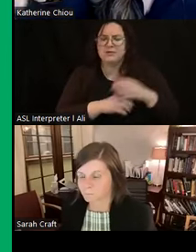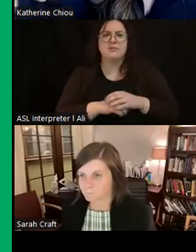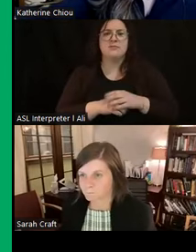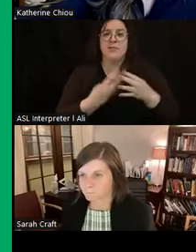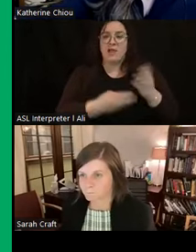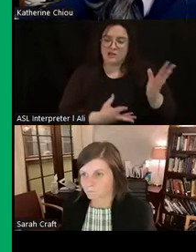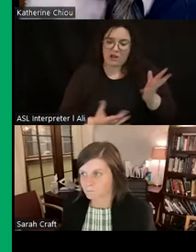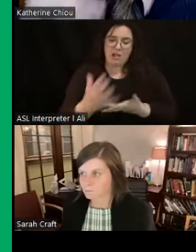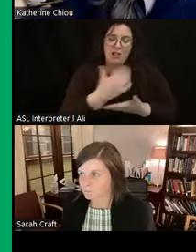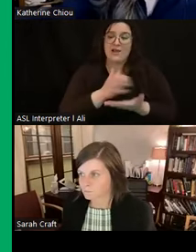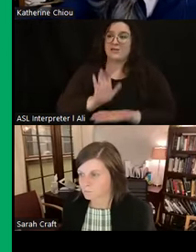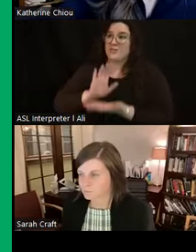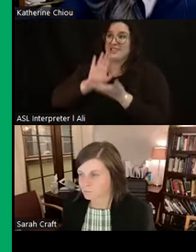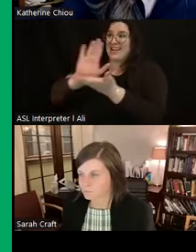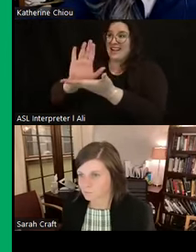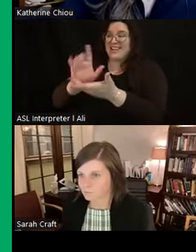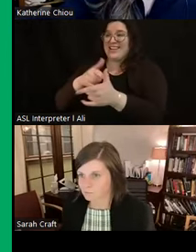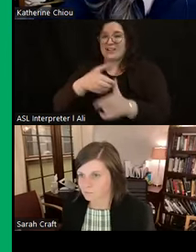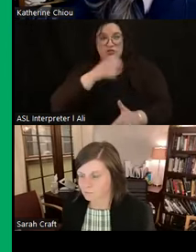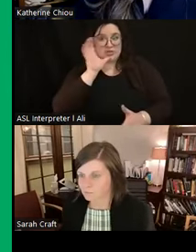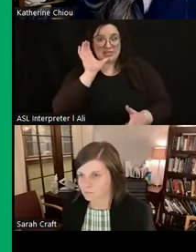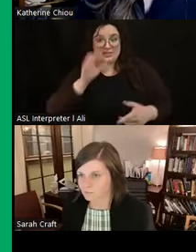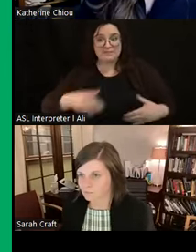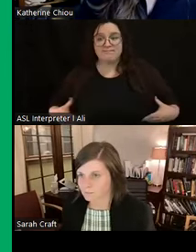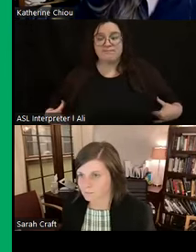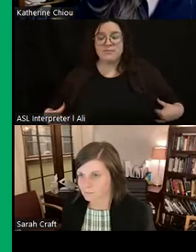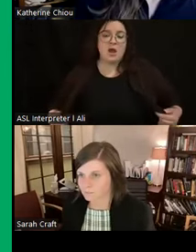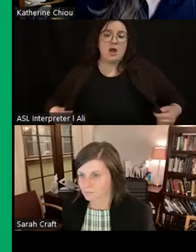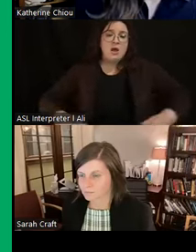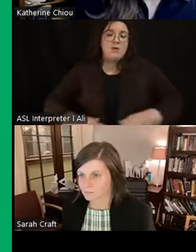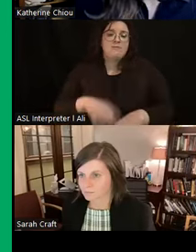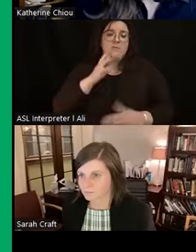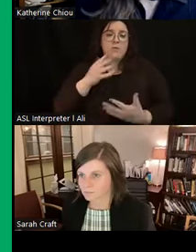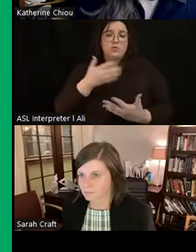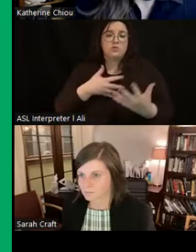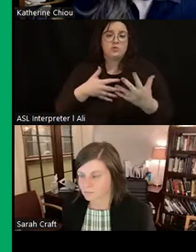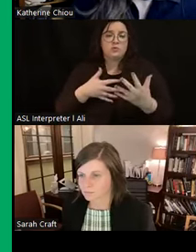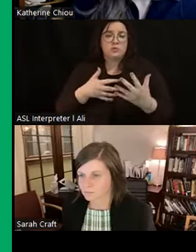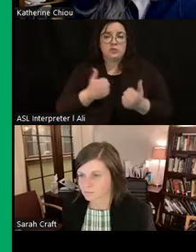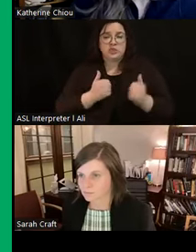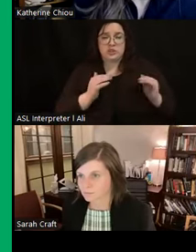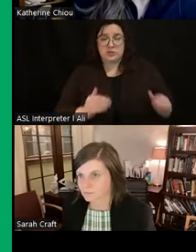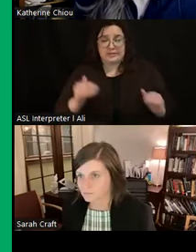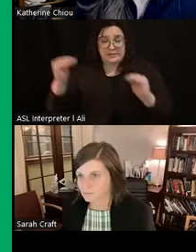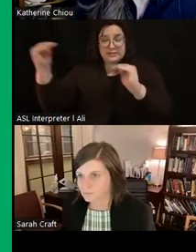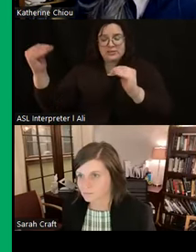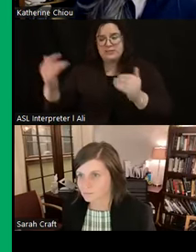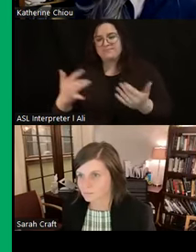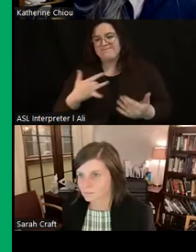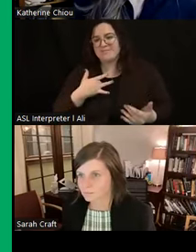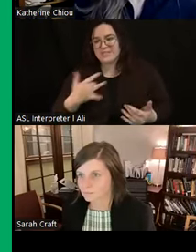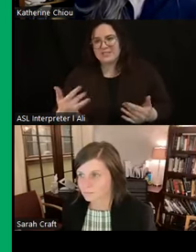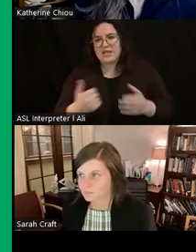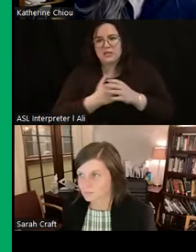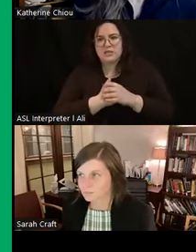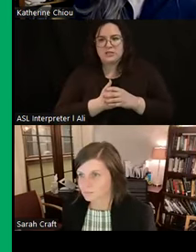certain individuals and the consumption of that blood. So in terms of social caste, at least in terms of the iconographic record, a lot of it seems to